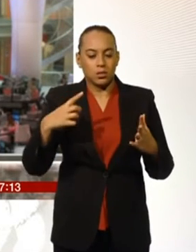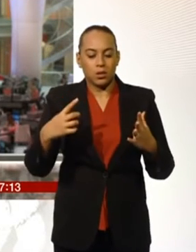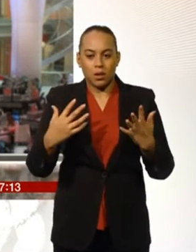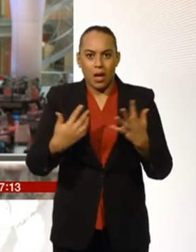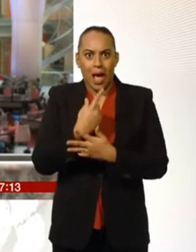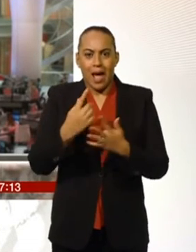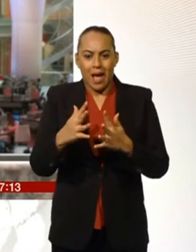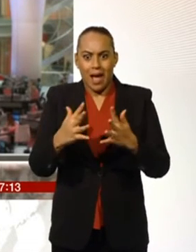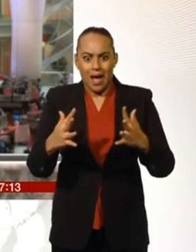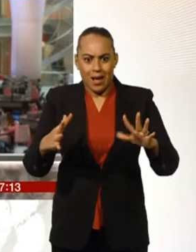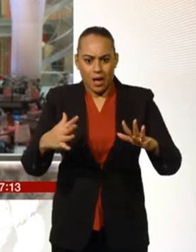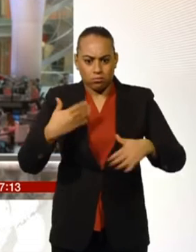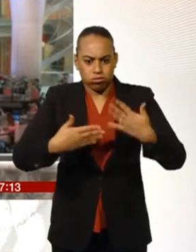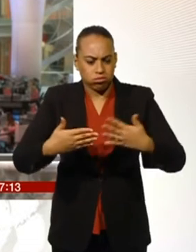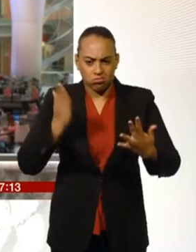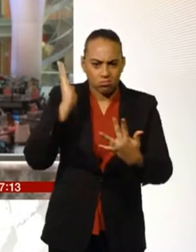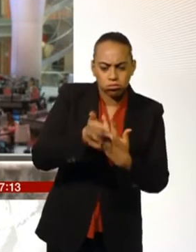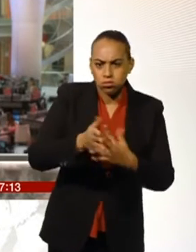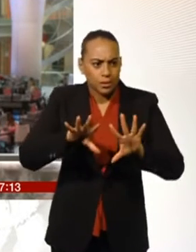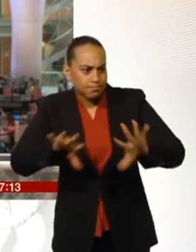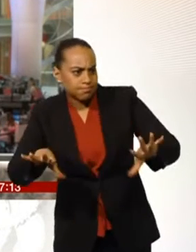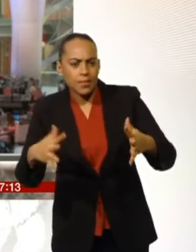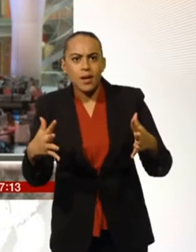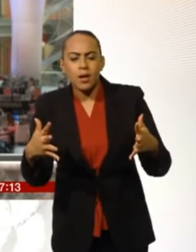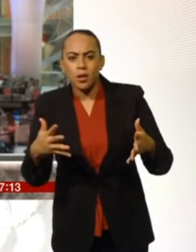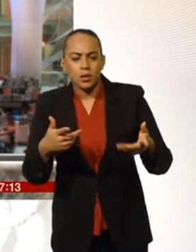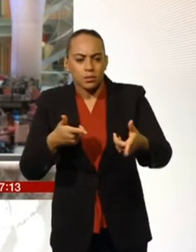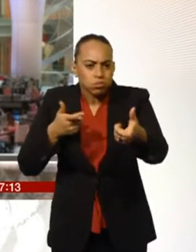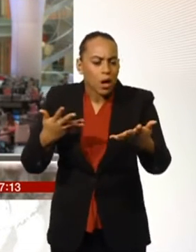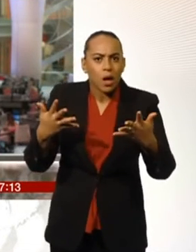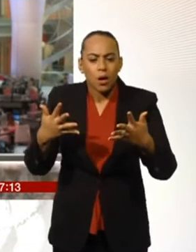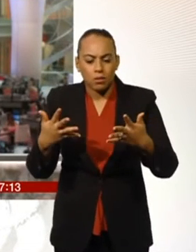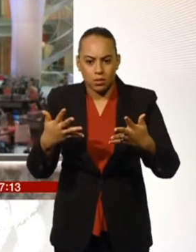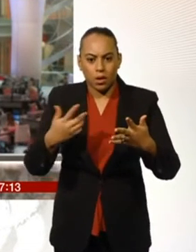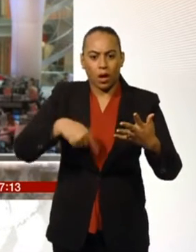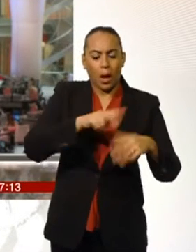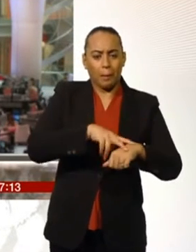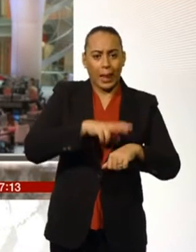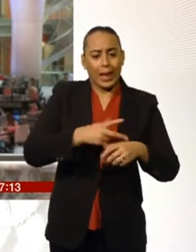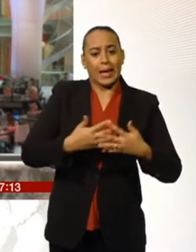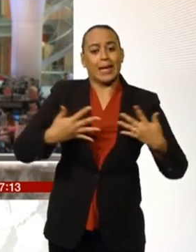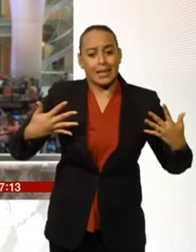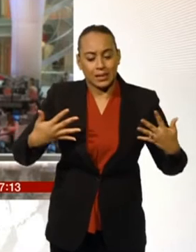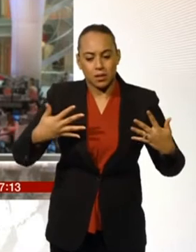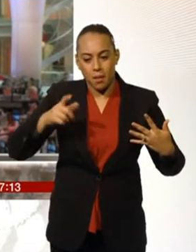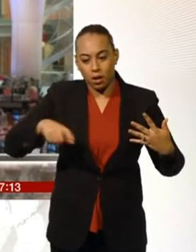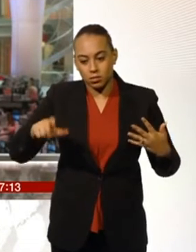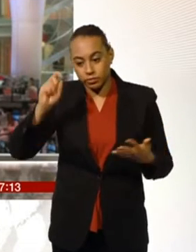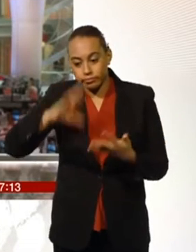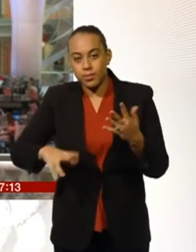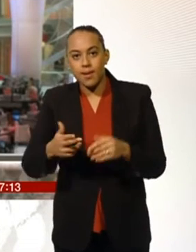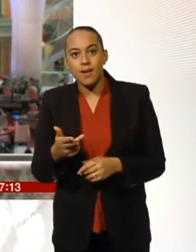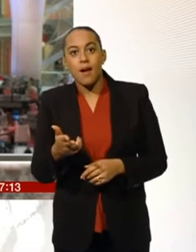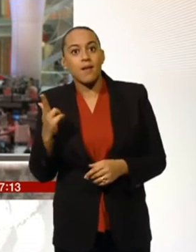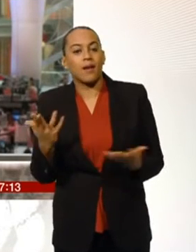put more officers available with firearms. We have a large number of officers, but it's the number of firearms officers that we need to